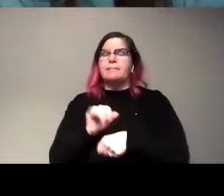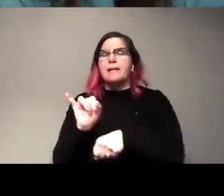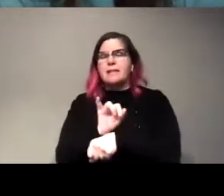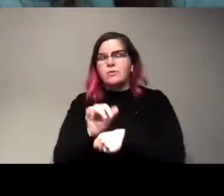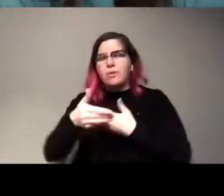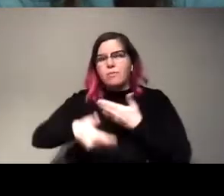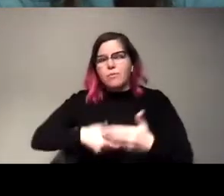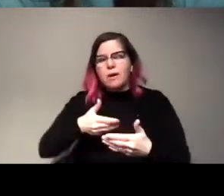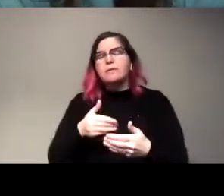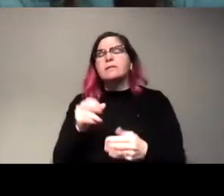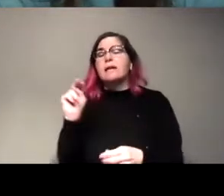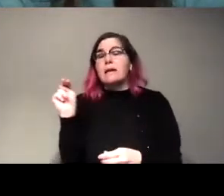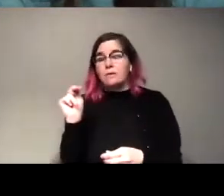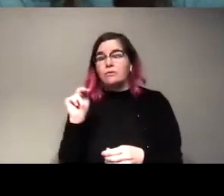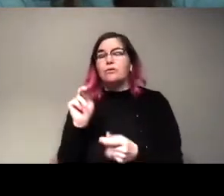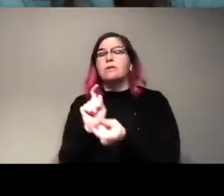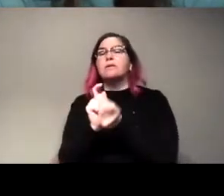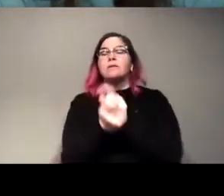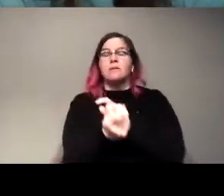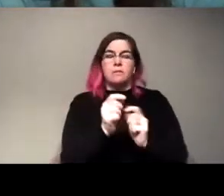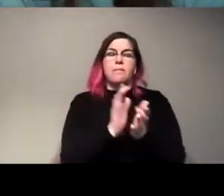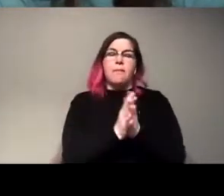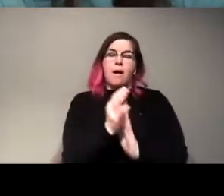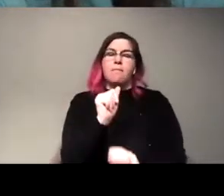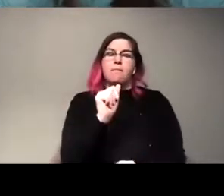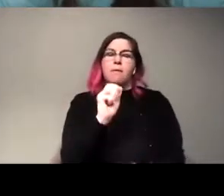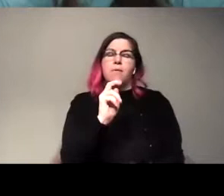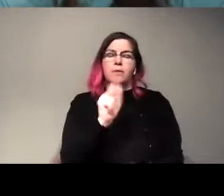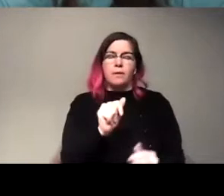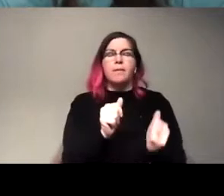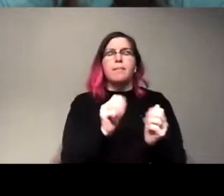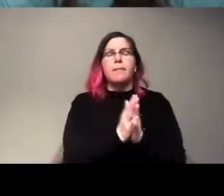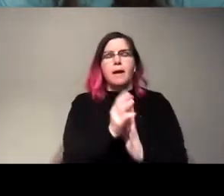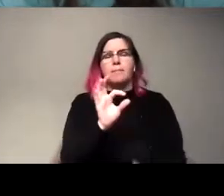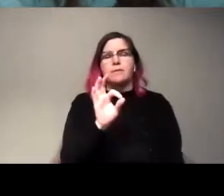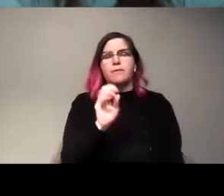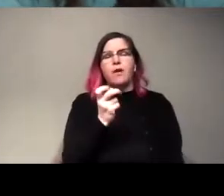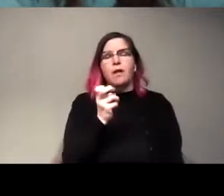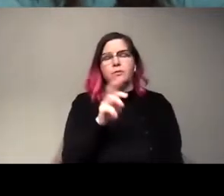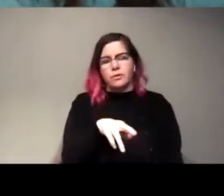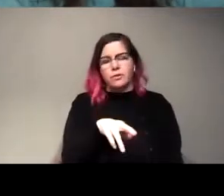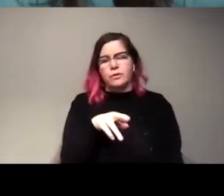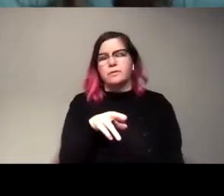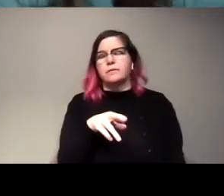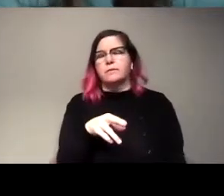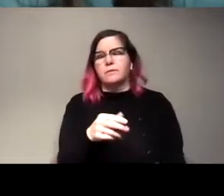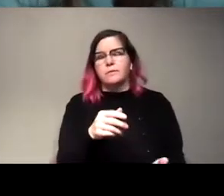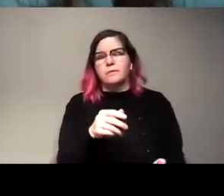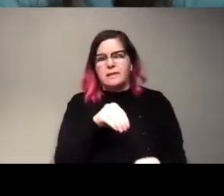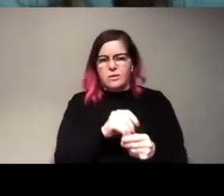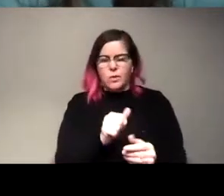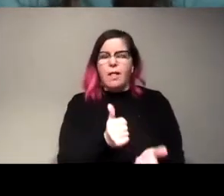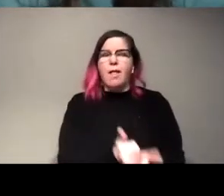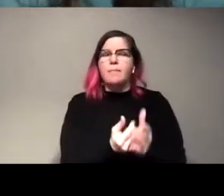that take nitrogen and convert it to ammonia to make fertilizer out of that's what fertilizer is, is that ammonia in the soil that lets